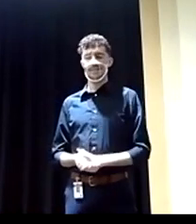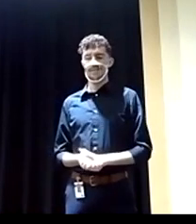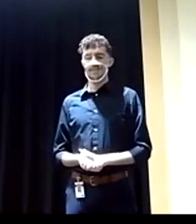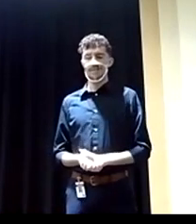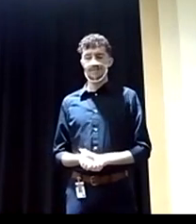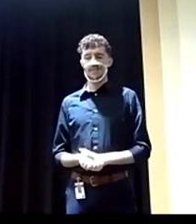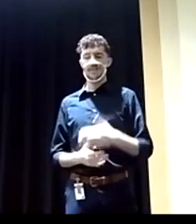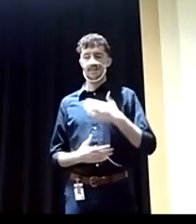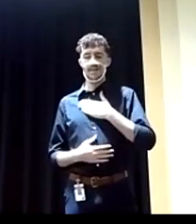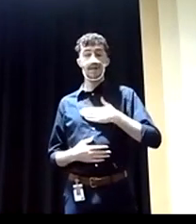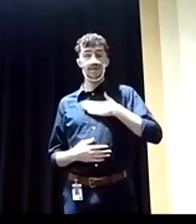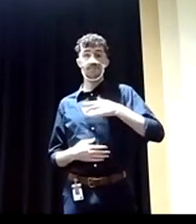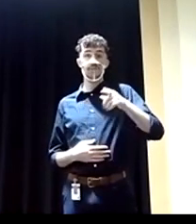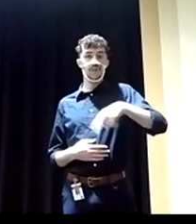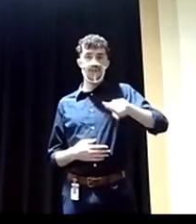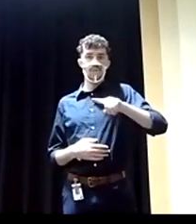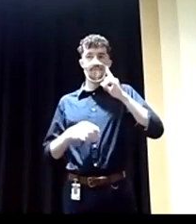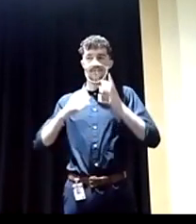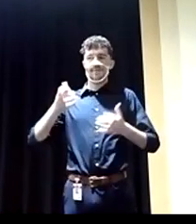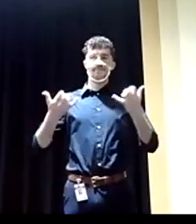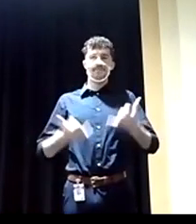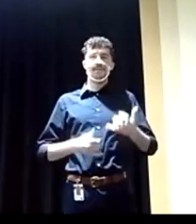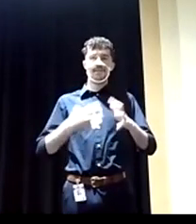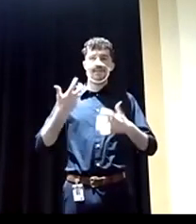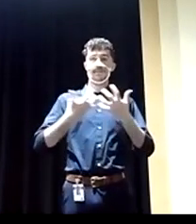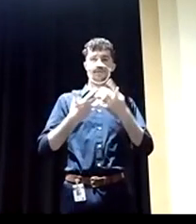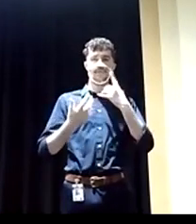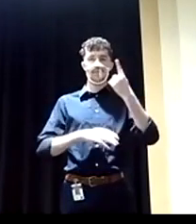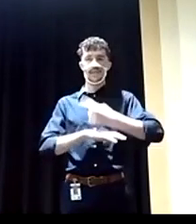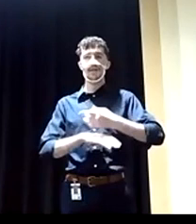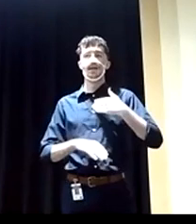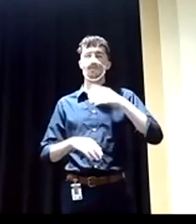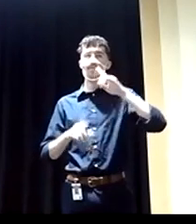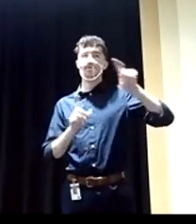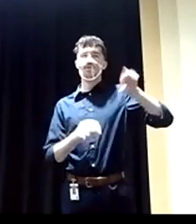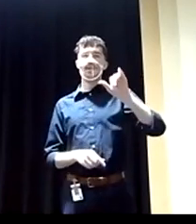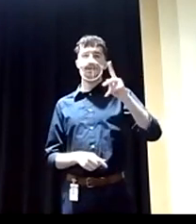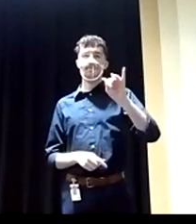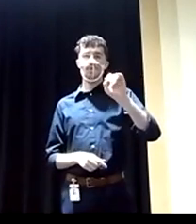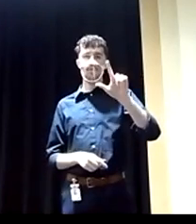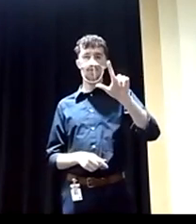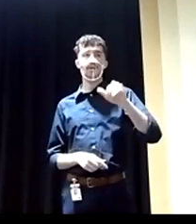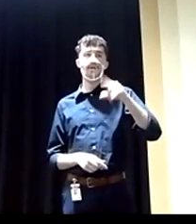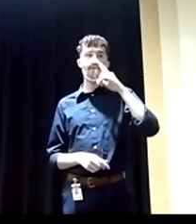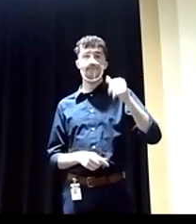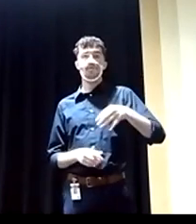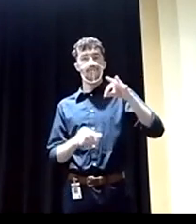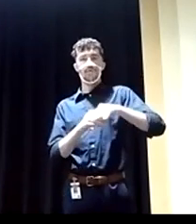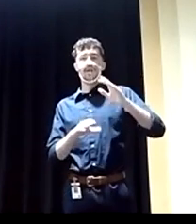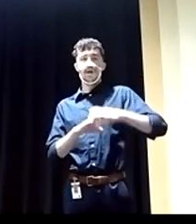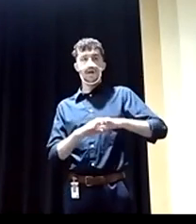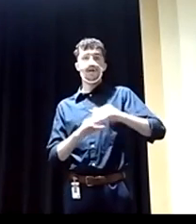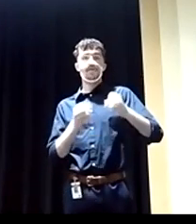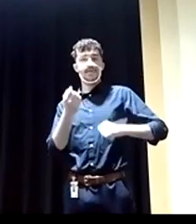I appreciate you making this accommodation. I'm about to go over to the Capitol to vote on a $15 billion aid package for Ukraine, which